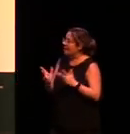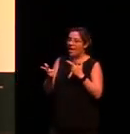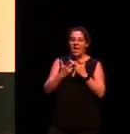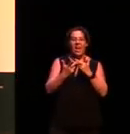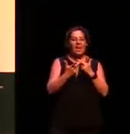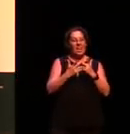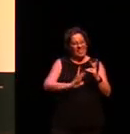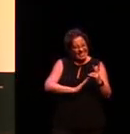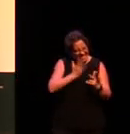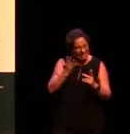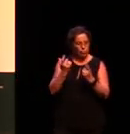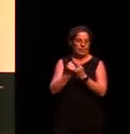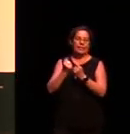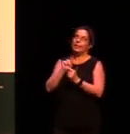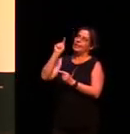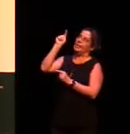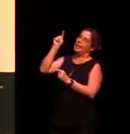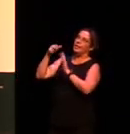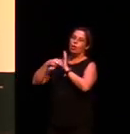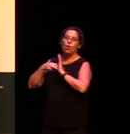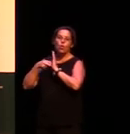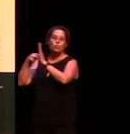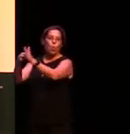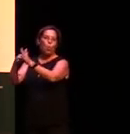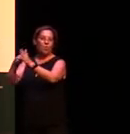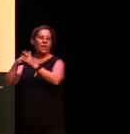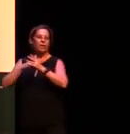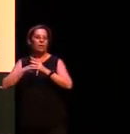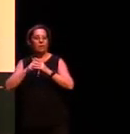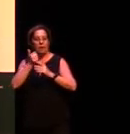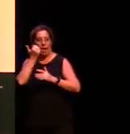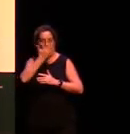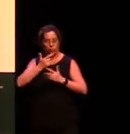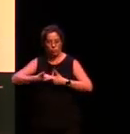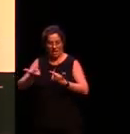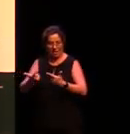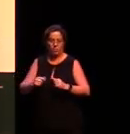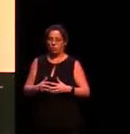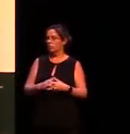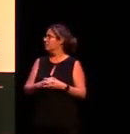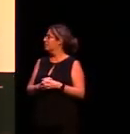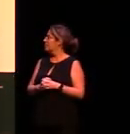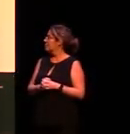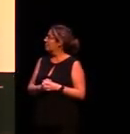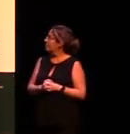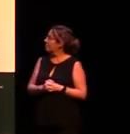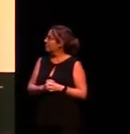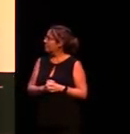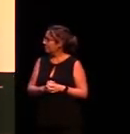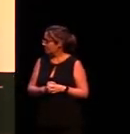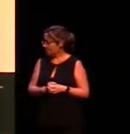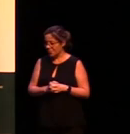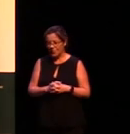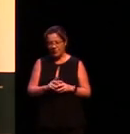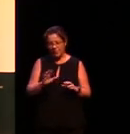northern Australian languages is a type of grammatical complexity that linguists call polysynthesis but